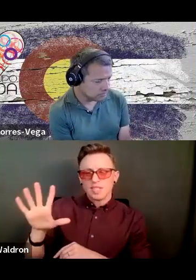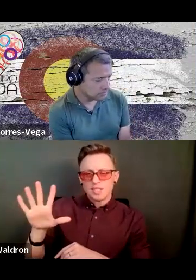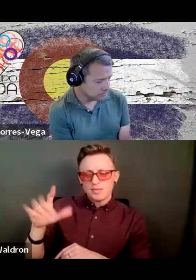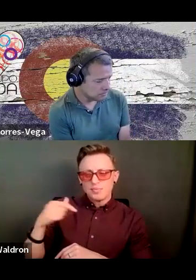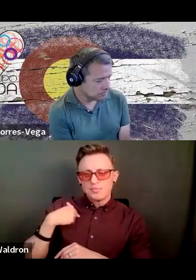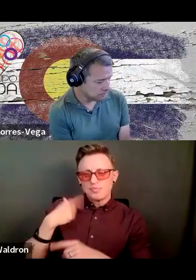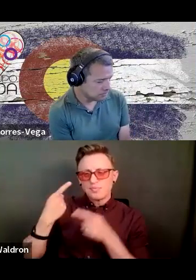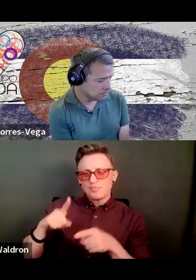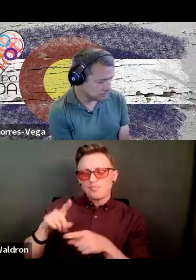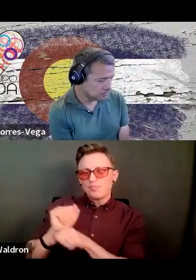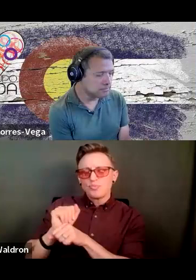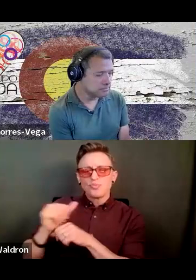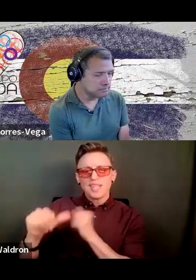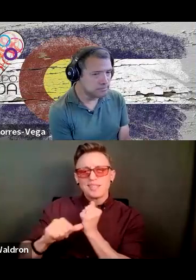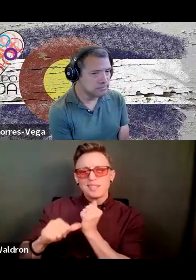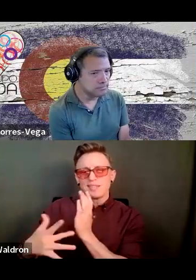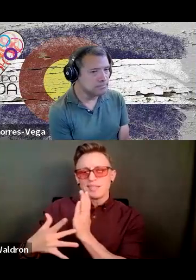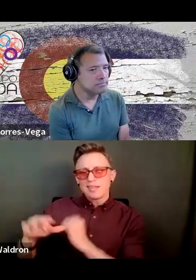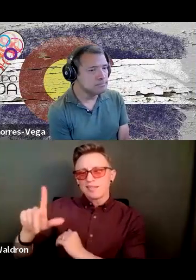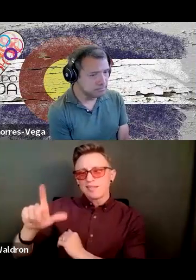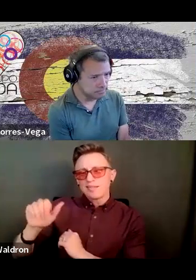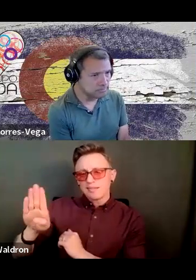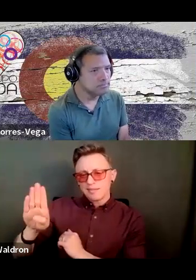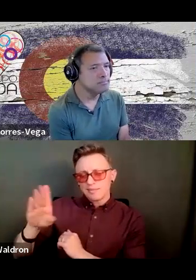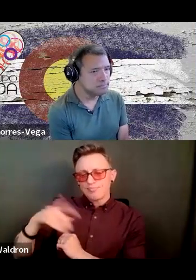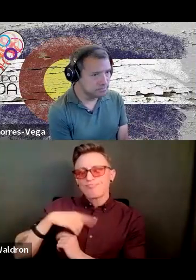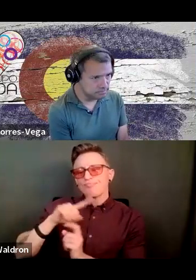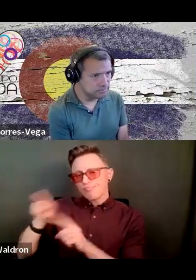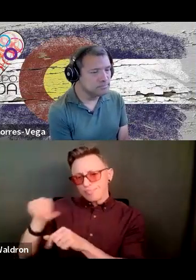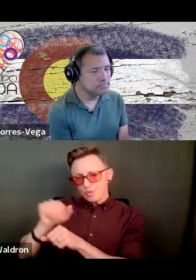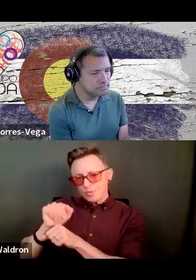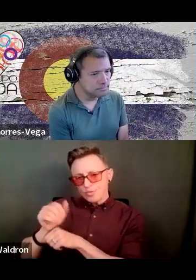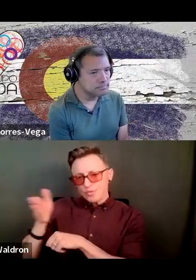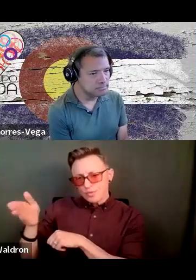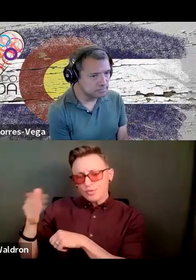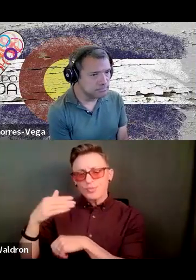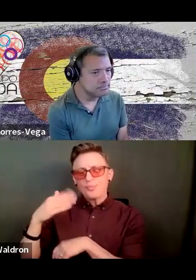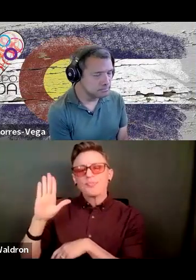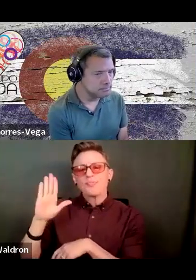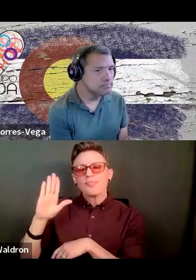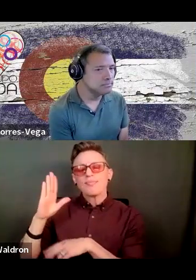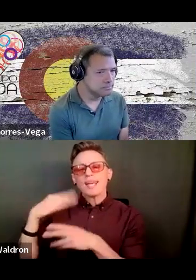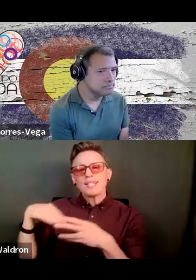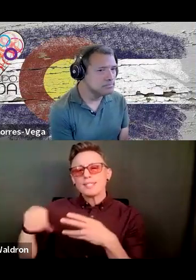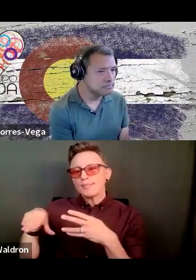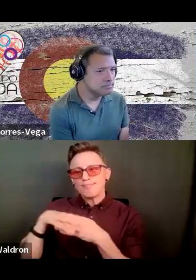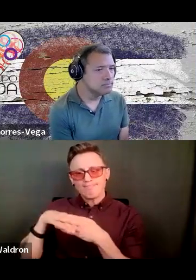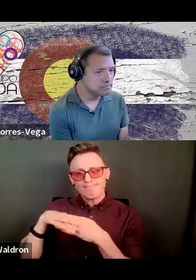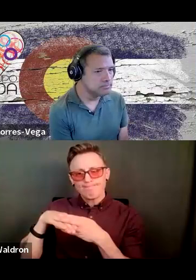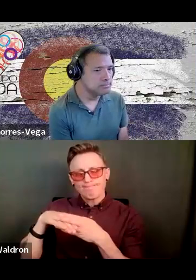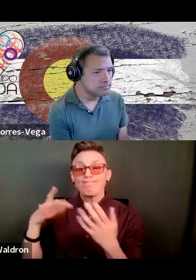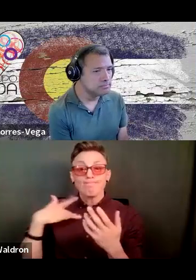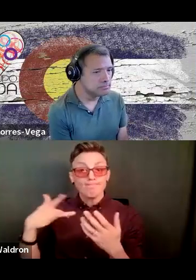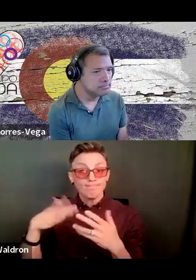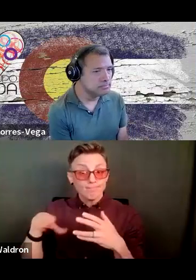the assistive technology lab. And I took a break. You know, and usually when I took a